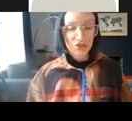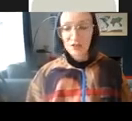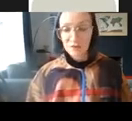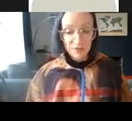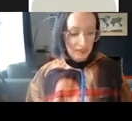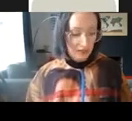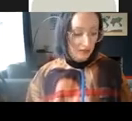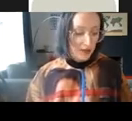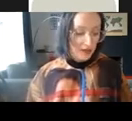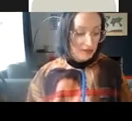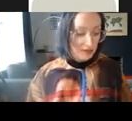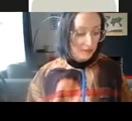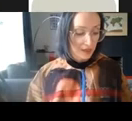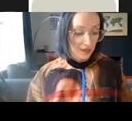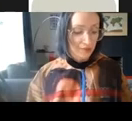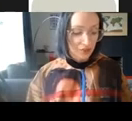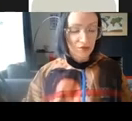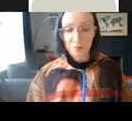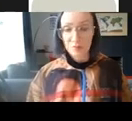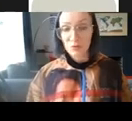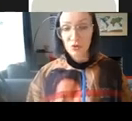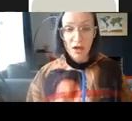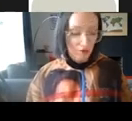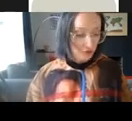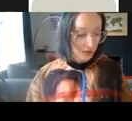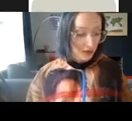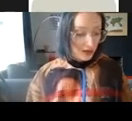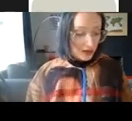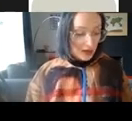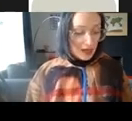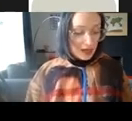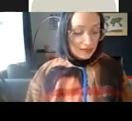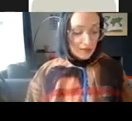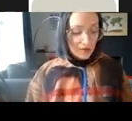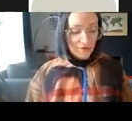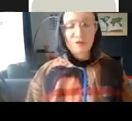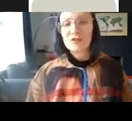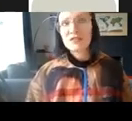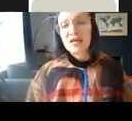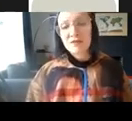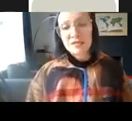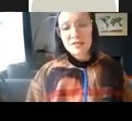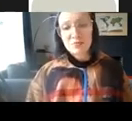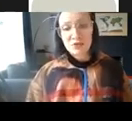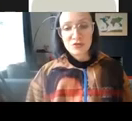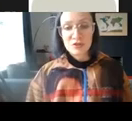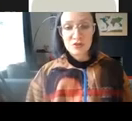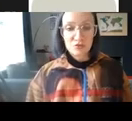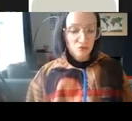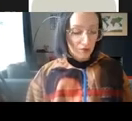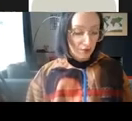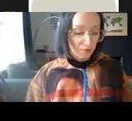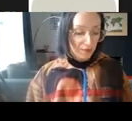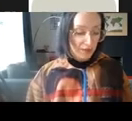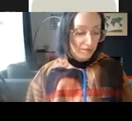digital and physical parts, in particular bespoke hardware and therefore it gave us the opportunity